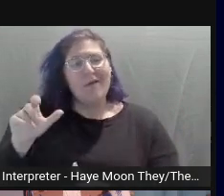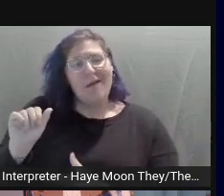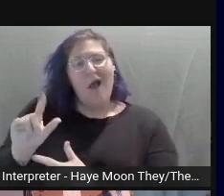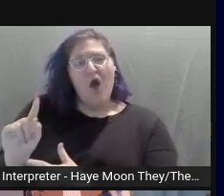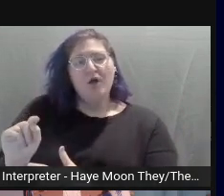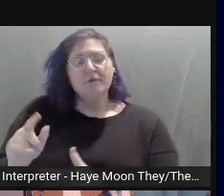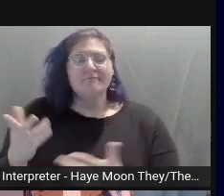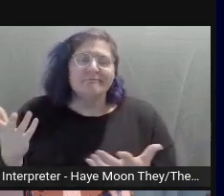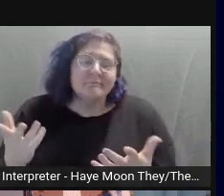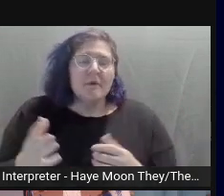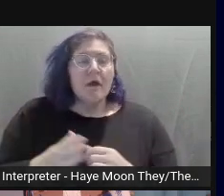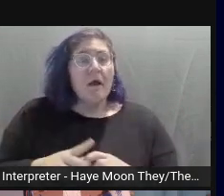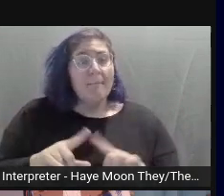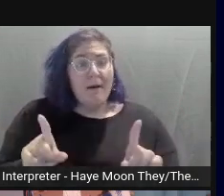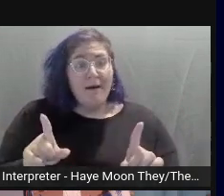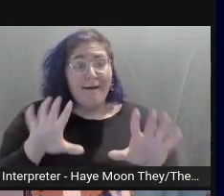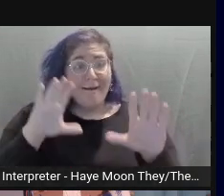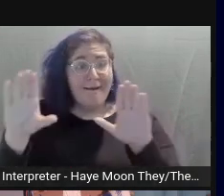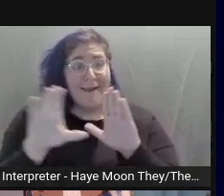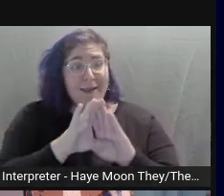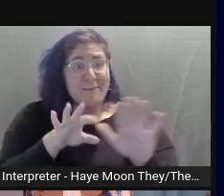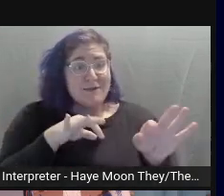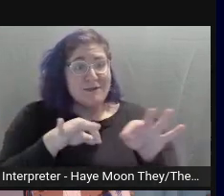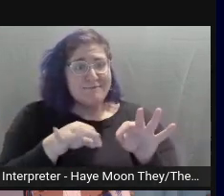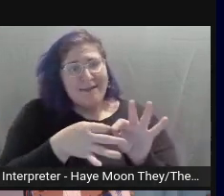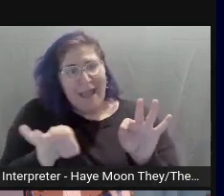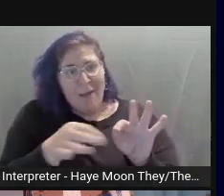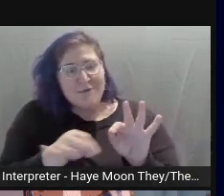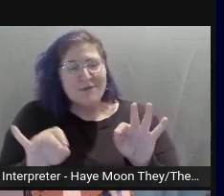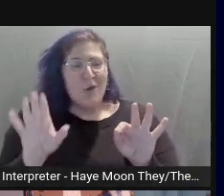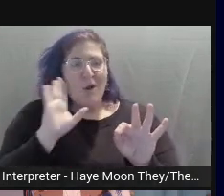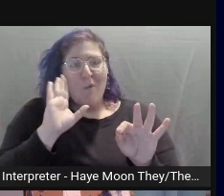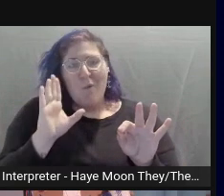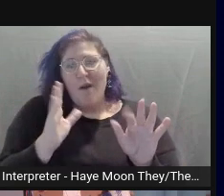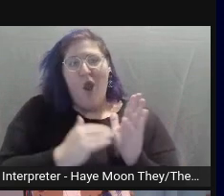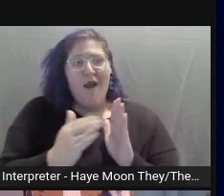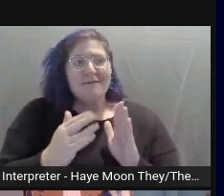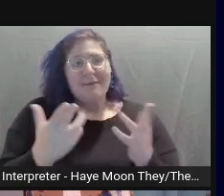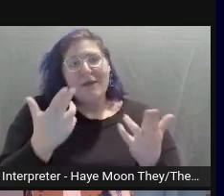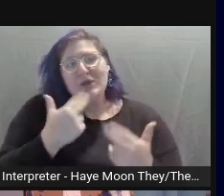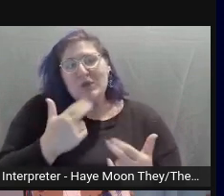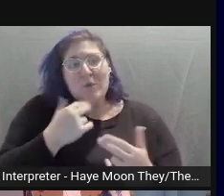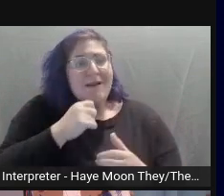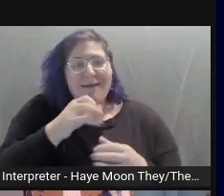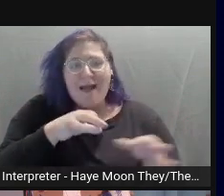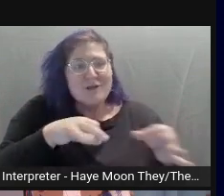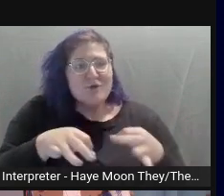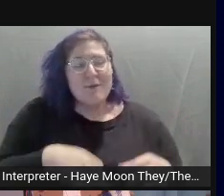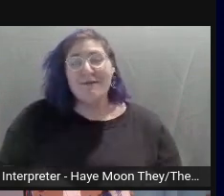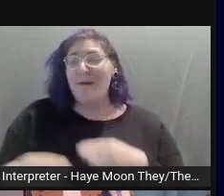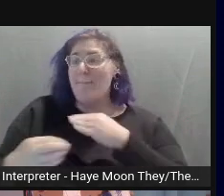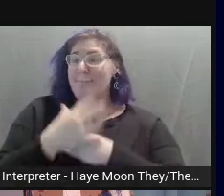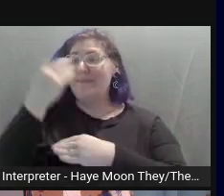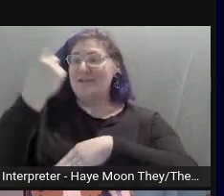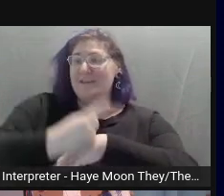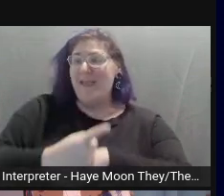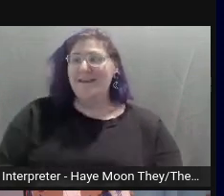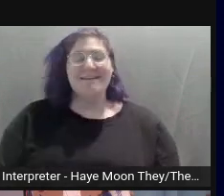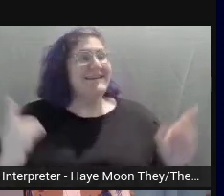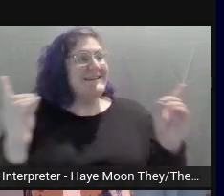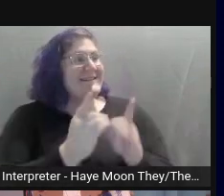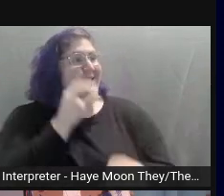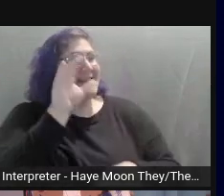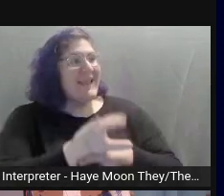However, image captions are generally cutesy, like beach day, date night, yay. And that does not effectively